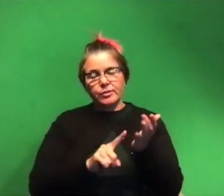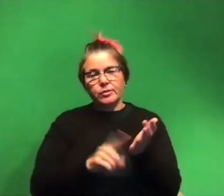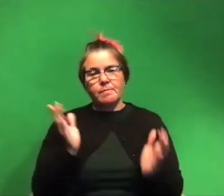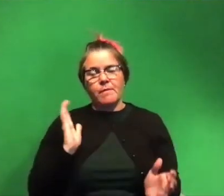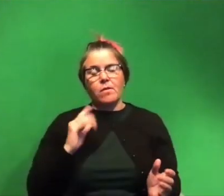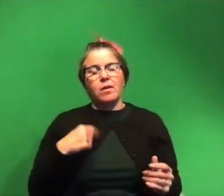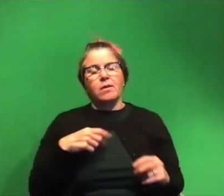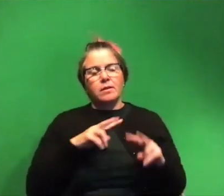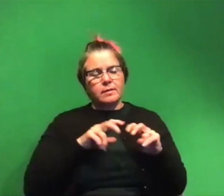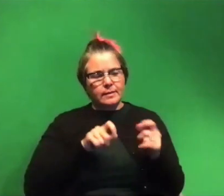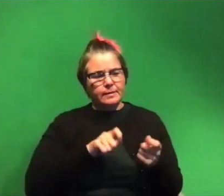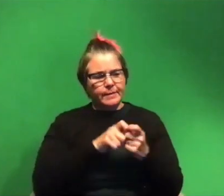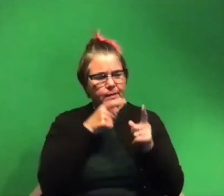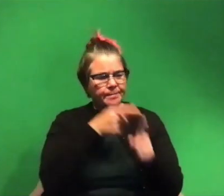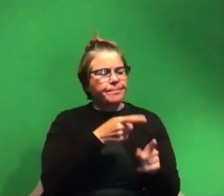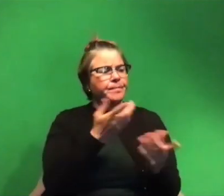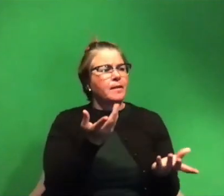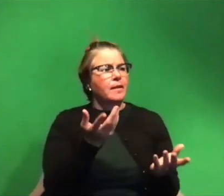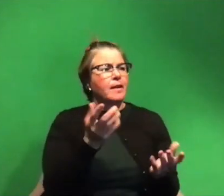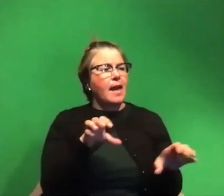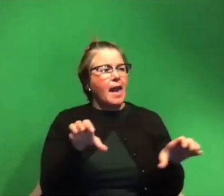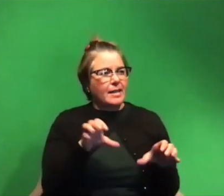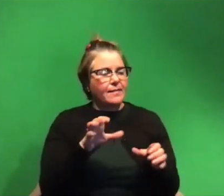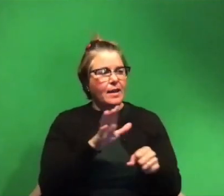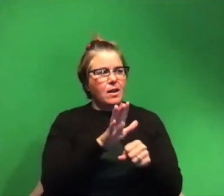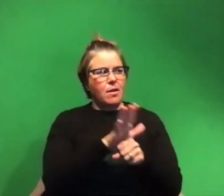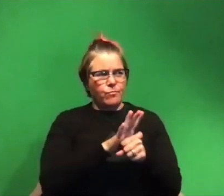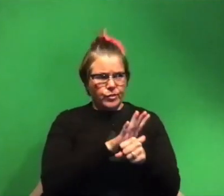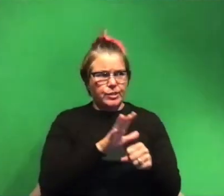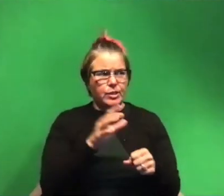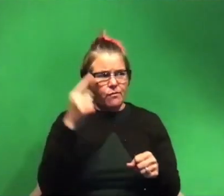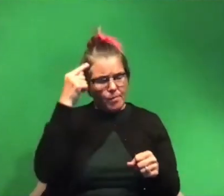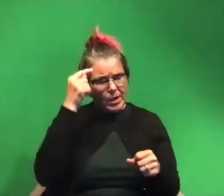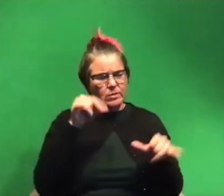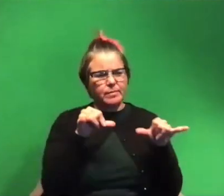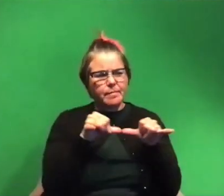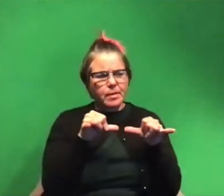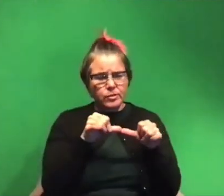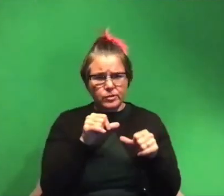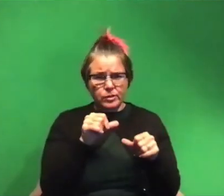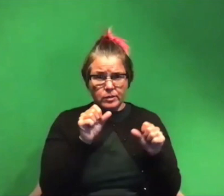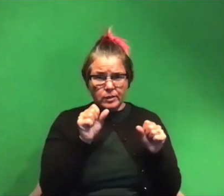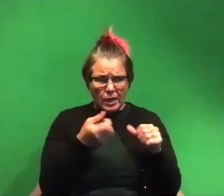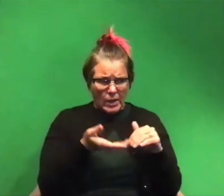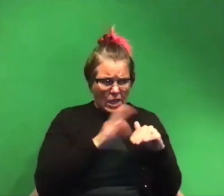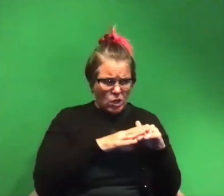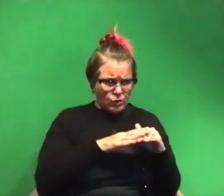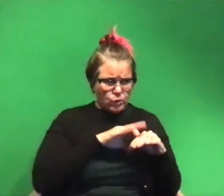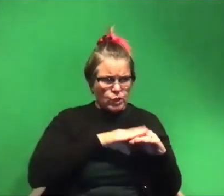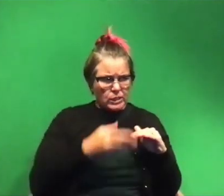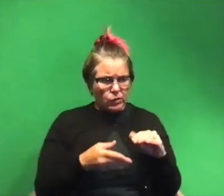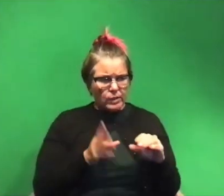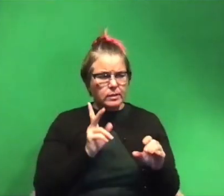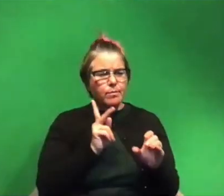were looking at specifically kind of uh activating a region to measure whether or not we could increase or decrease participants stress